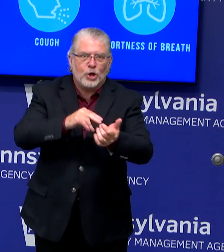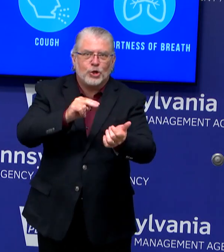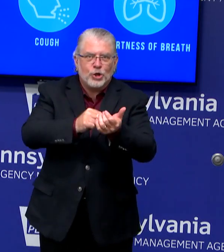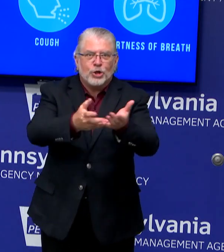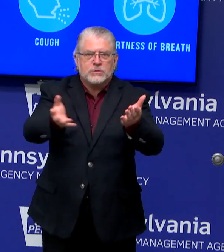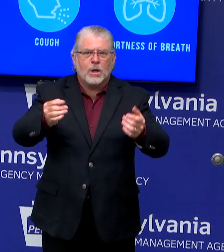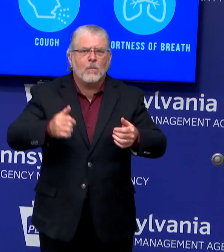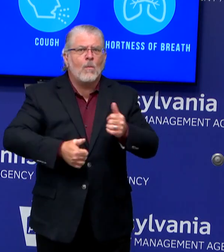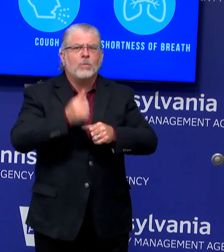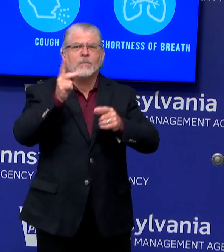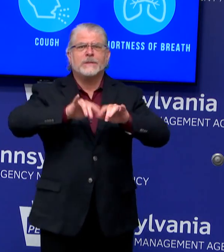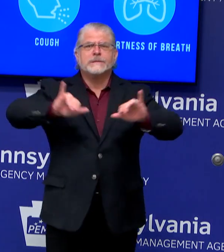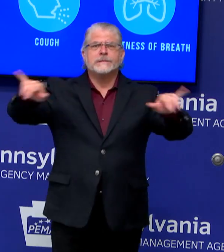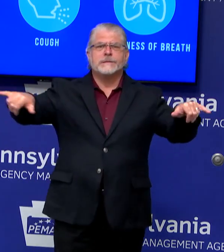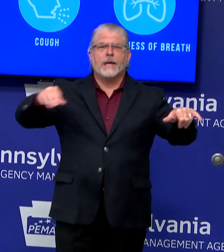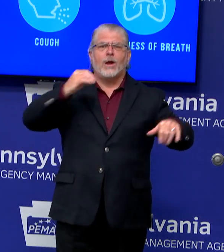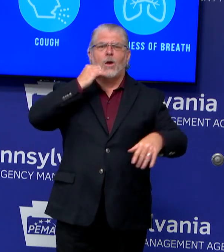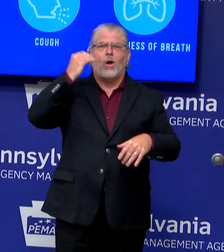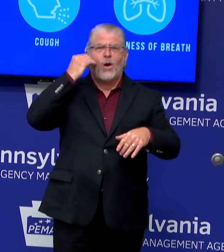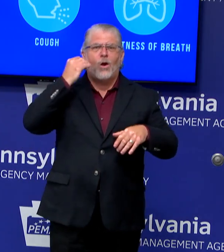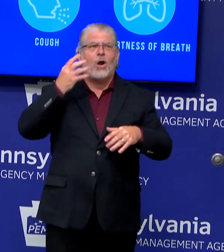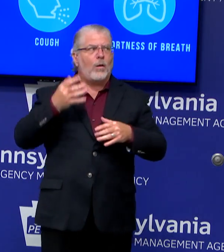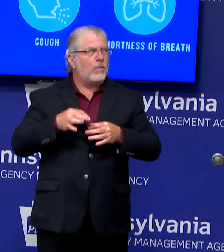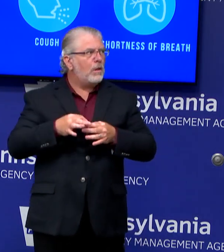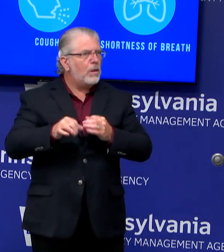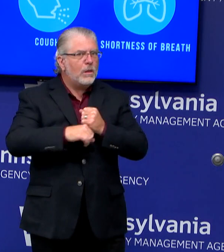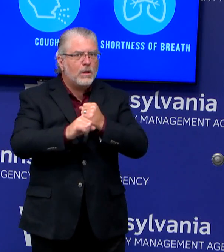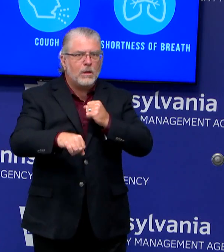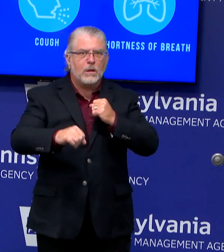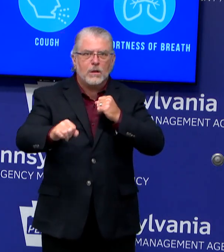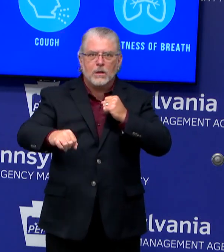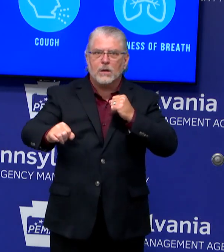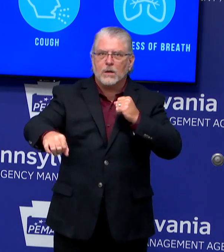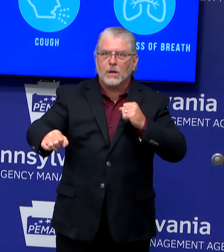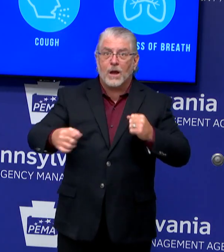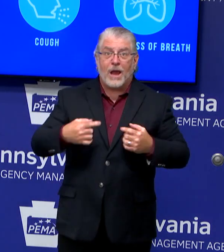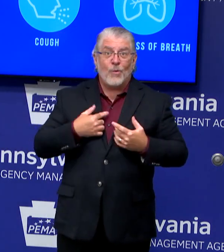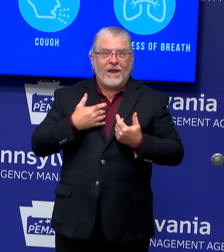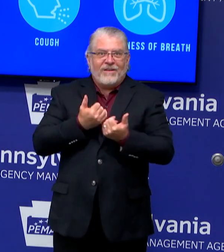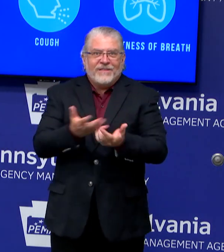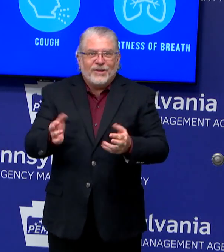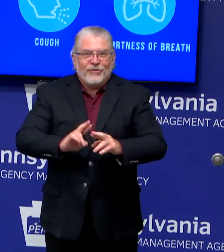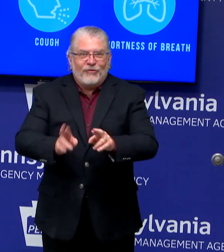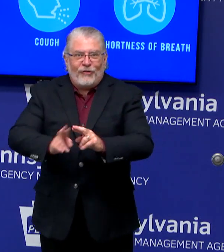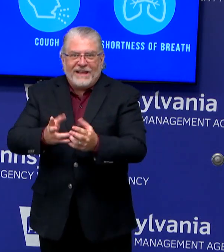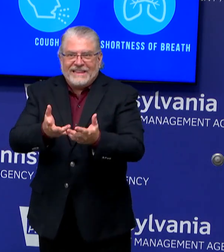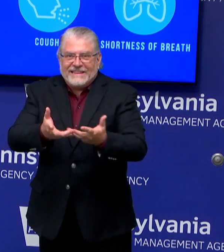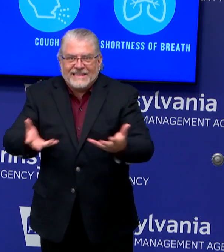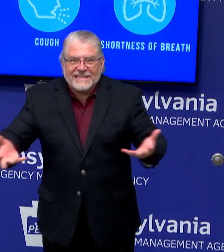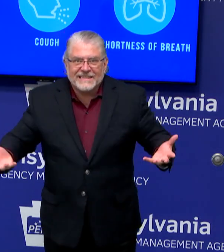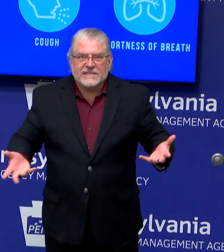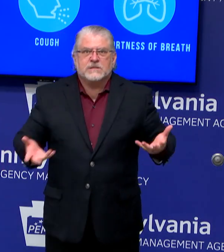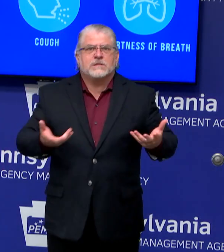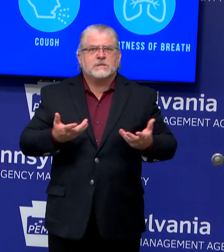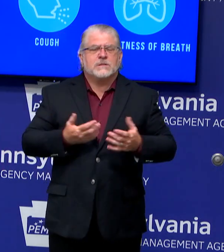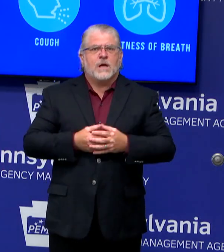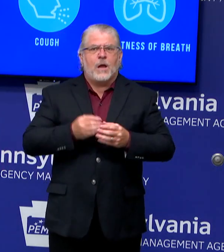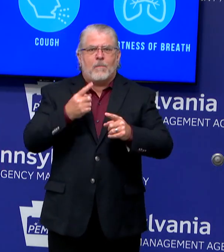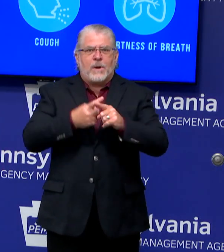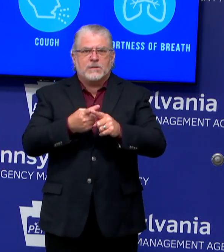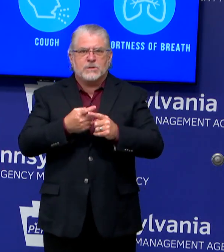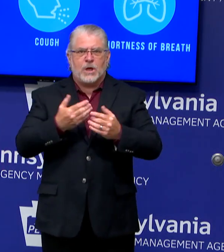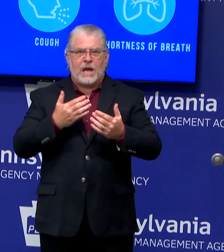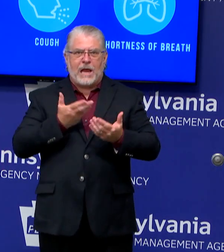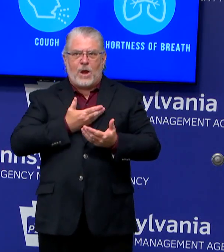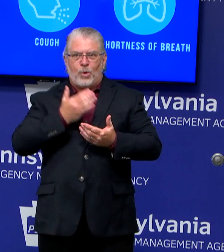were effective. Each of us has got to internalize this struggle. We're in this fight, and masks actually do work. It's not